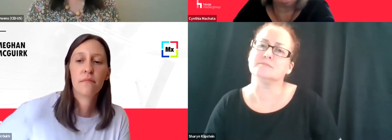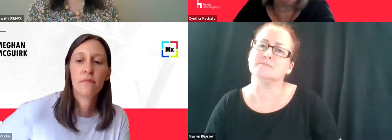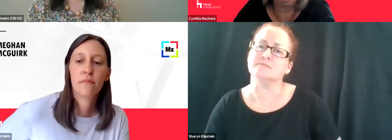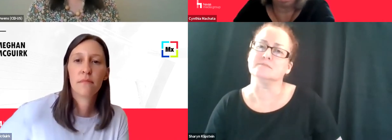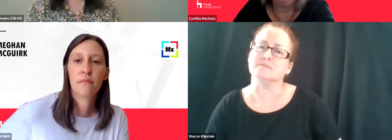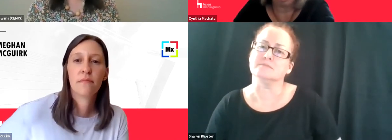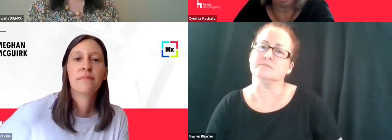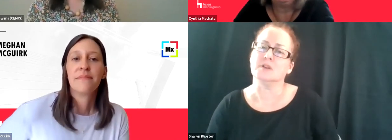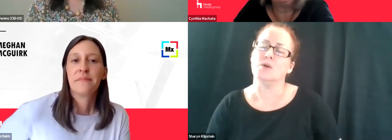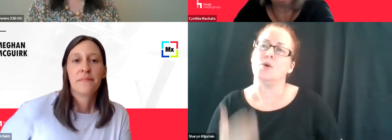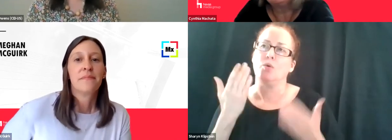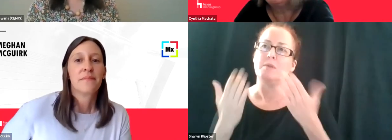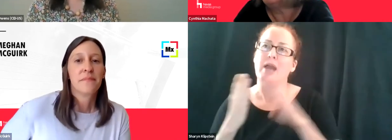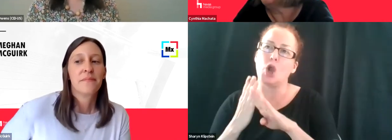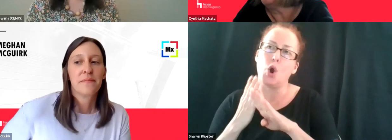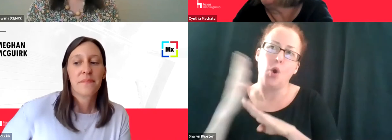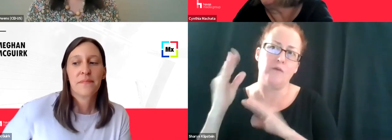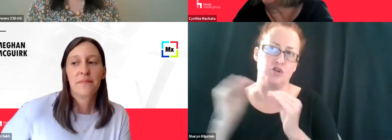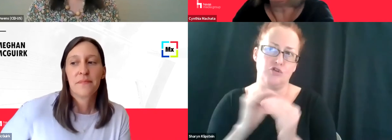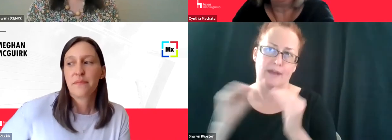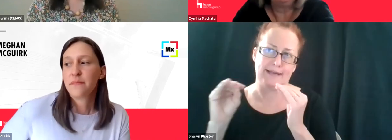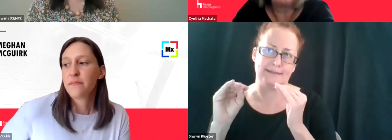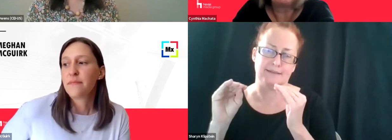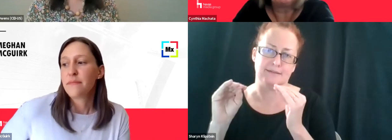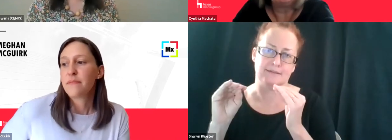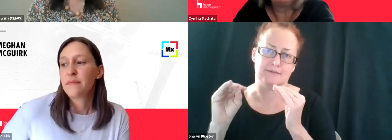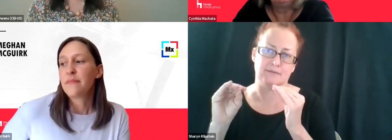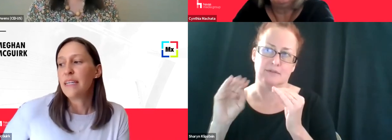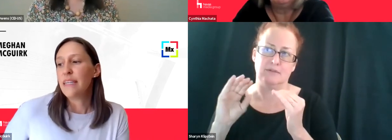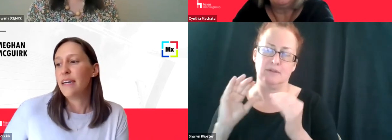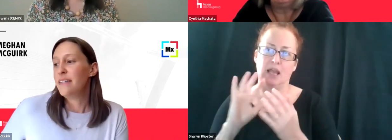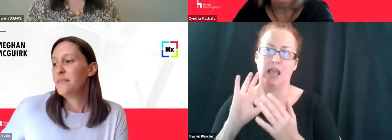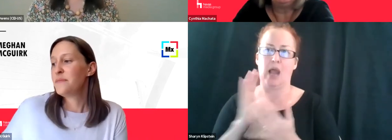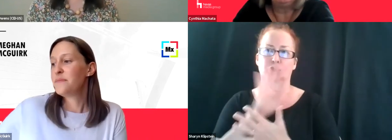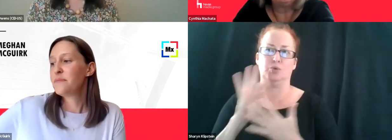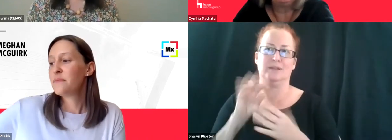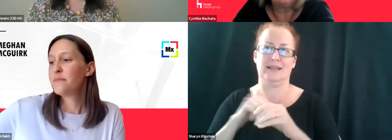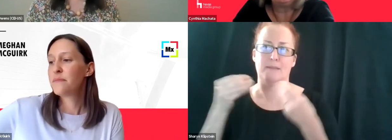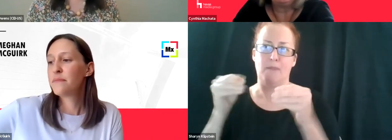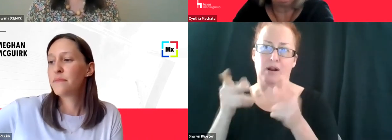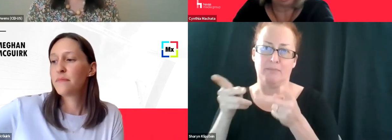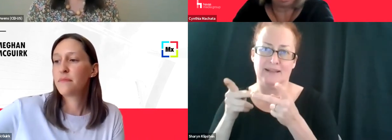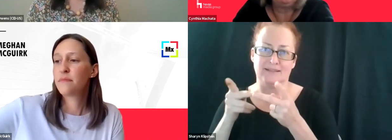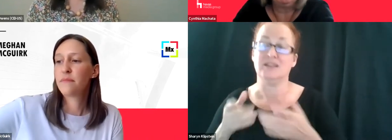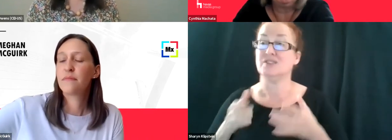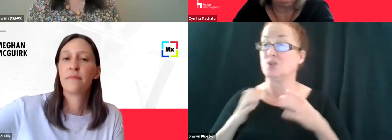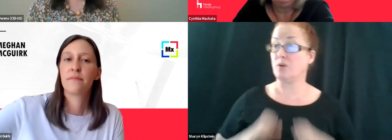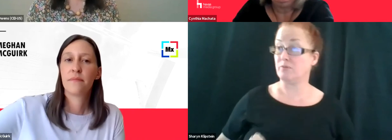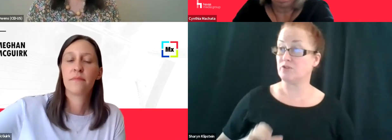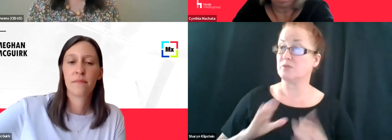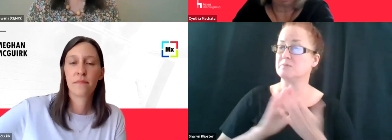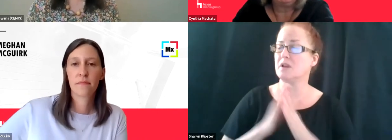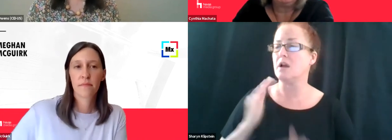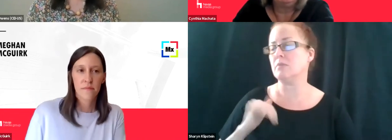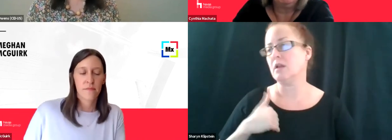overcorrected on, um, uh, choice in the marketplace and, and consumers end up with fatigue on